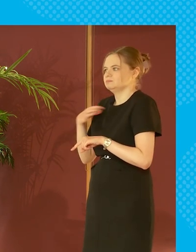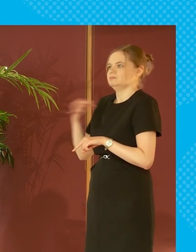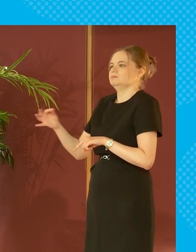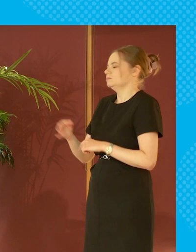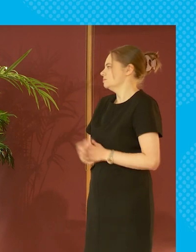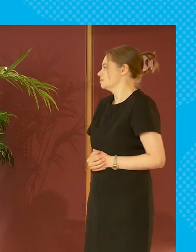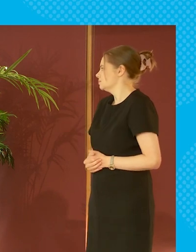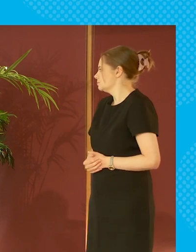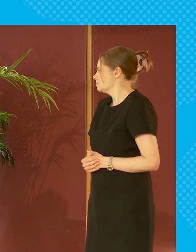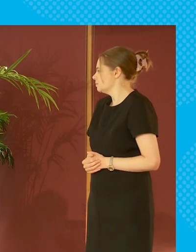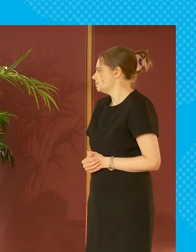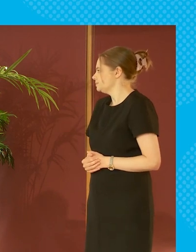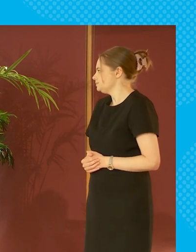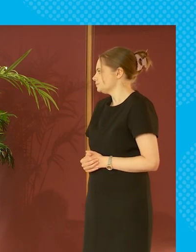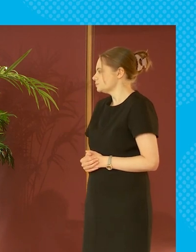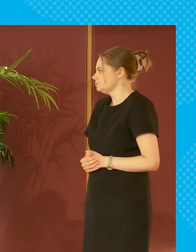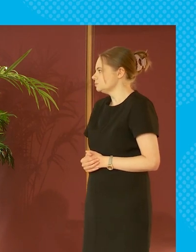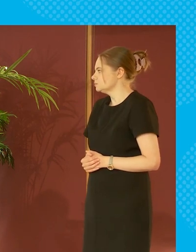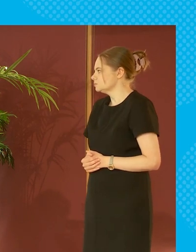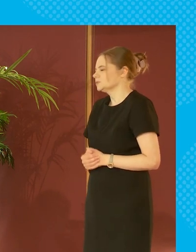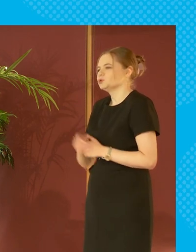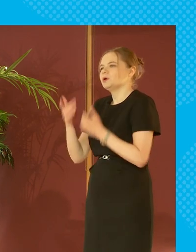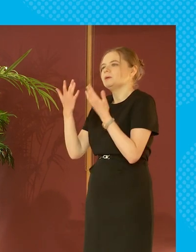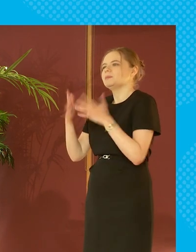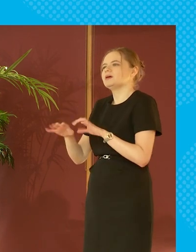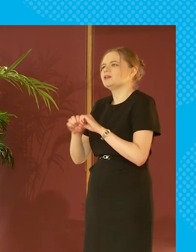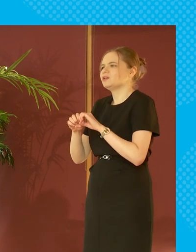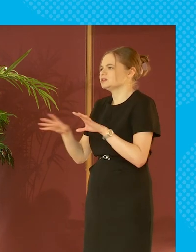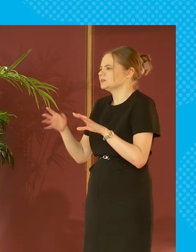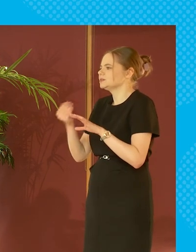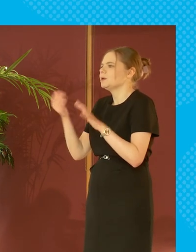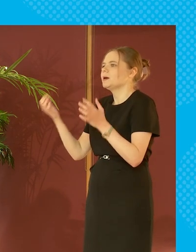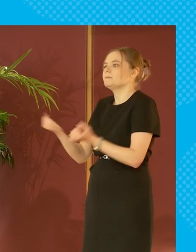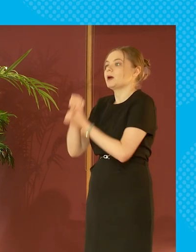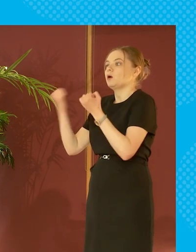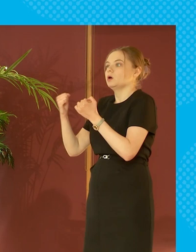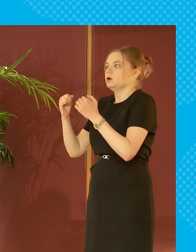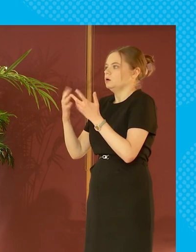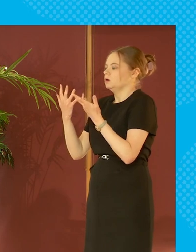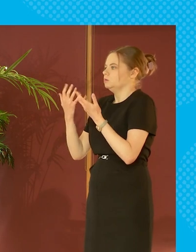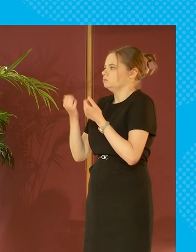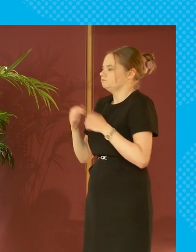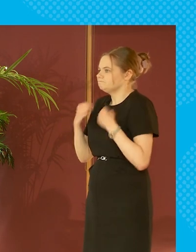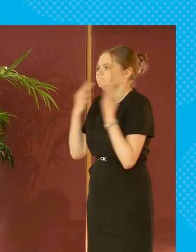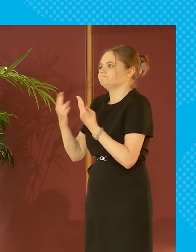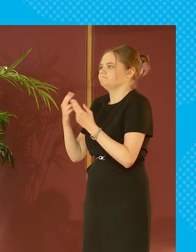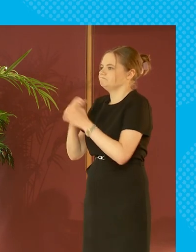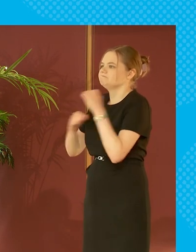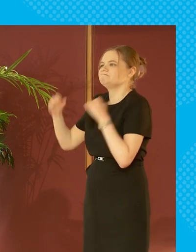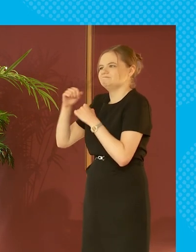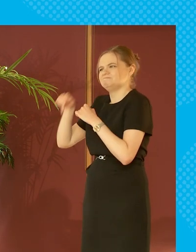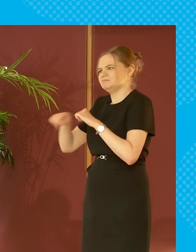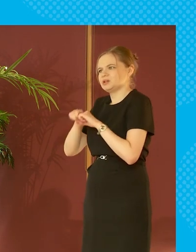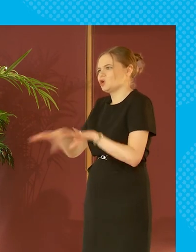and so we have we've also lost some of that power structure around people in work